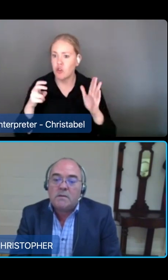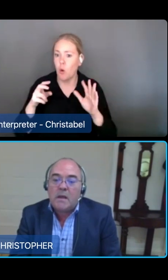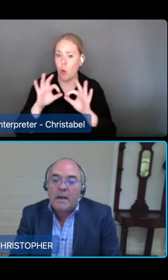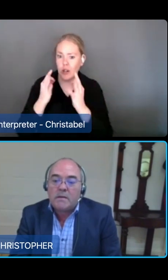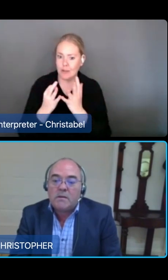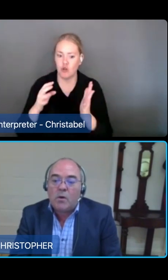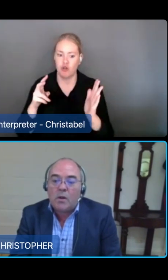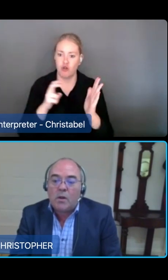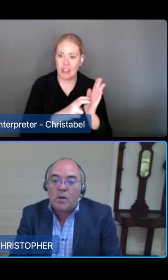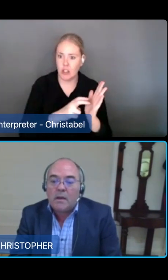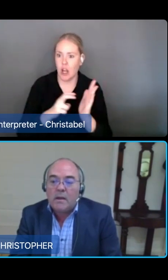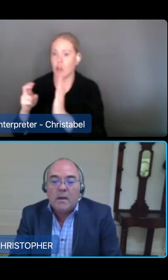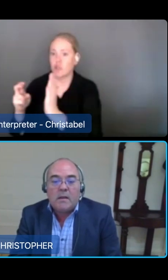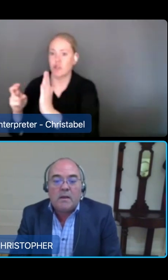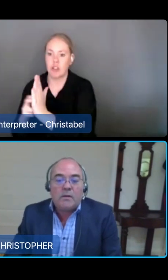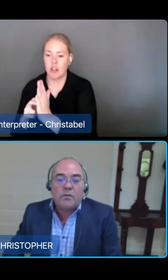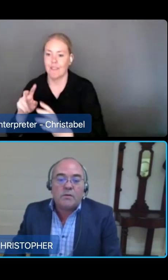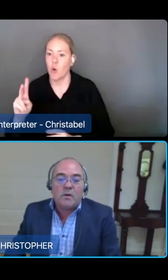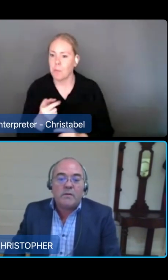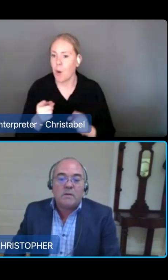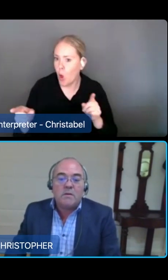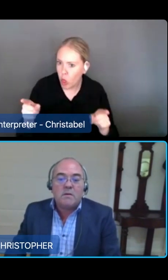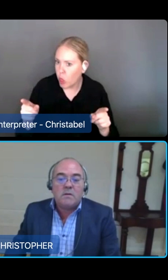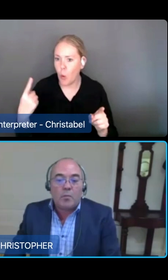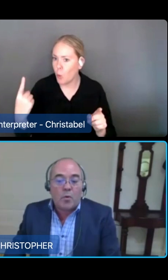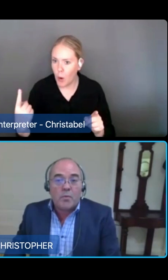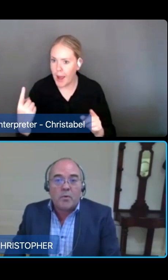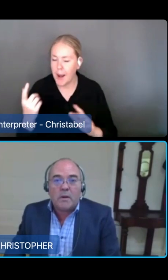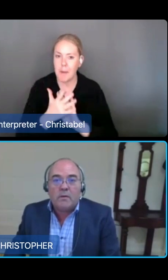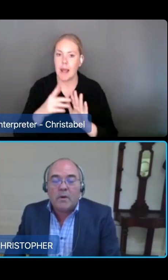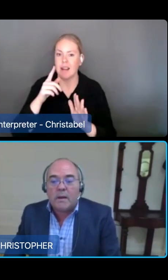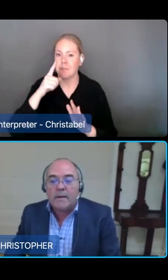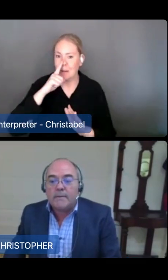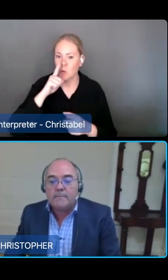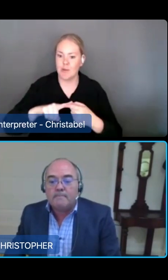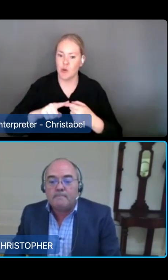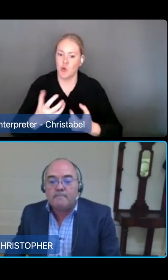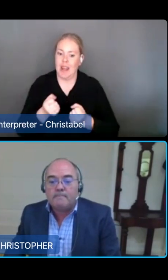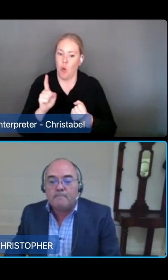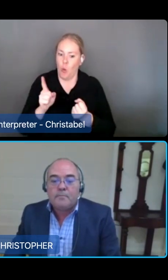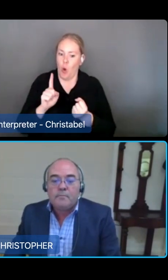needs can still access the quality care they need through services that are appropriately regulated.